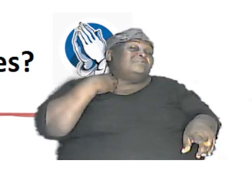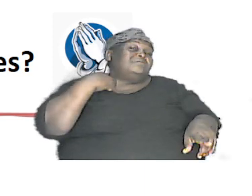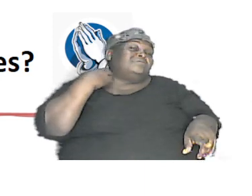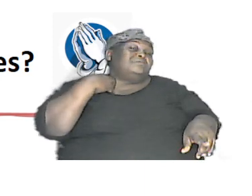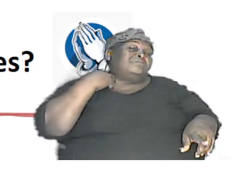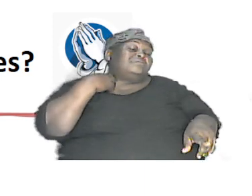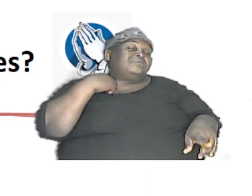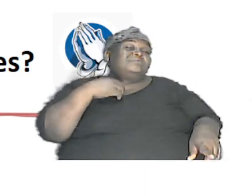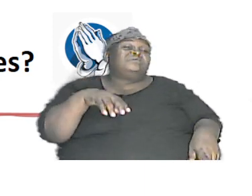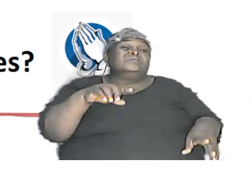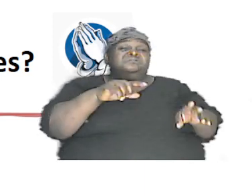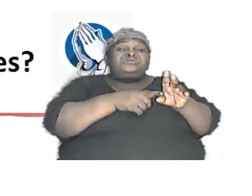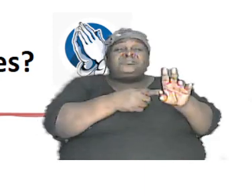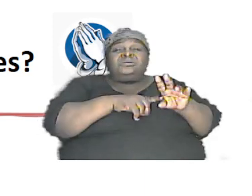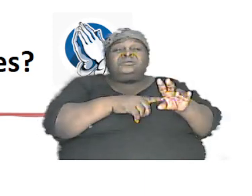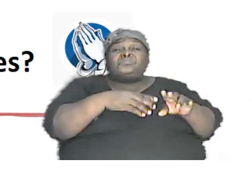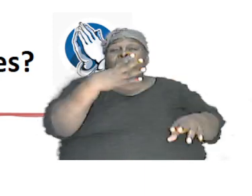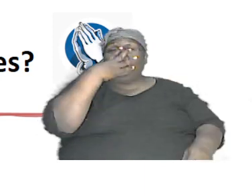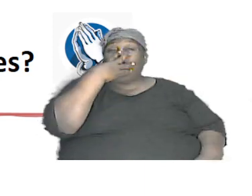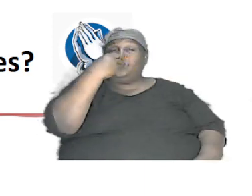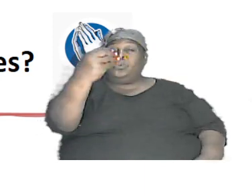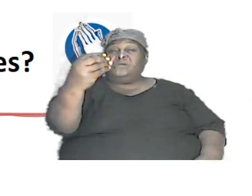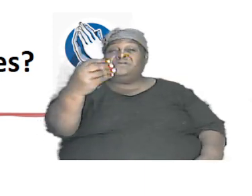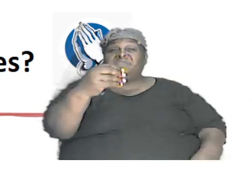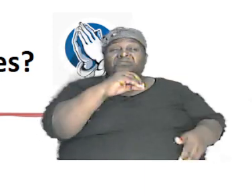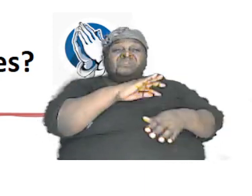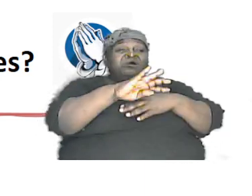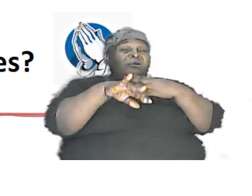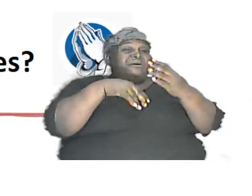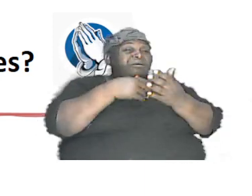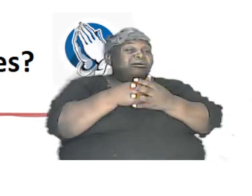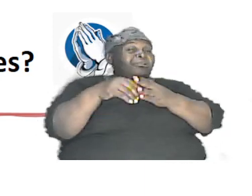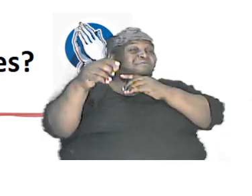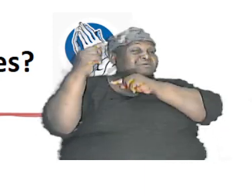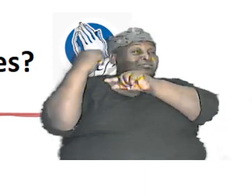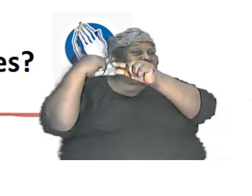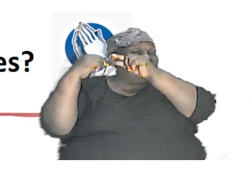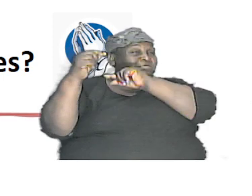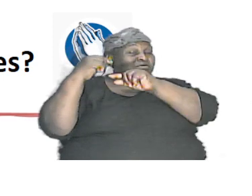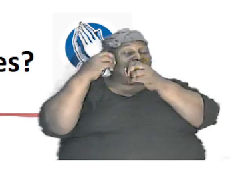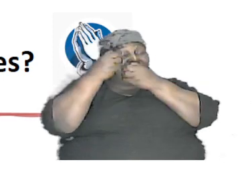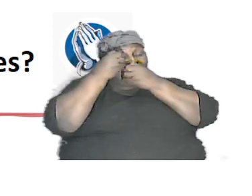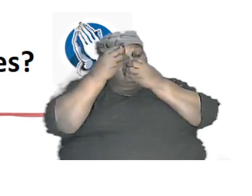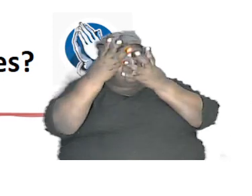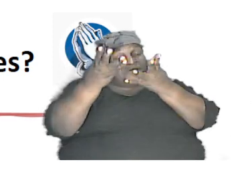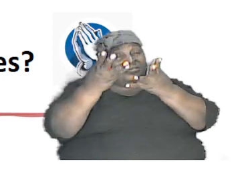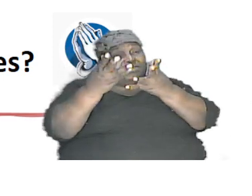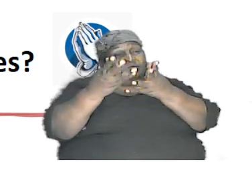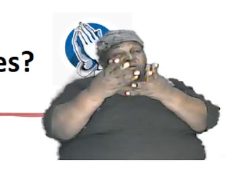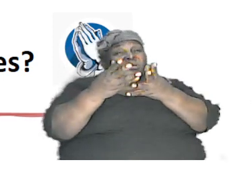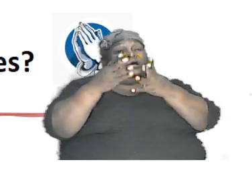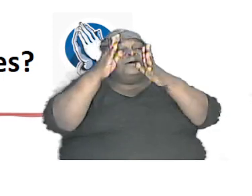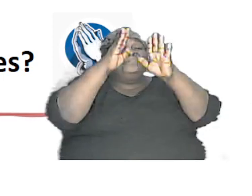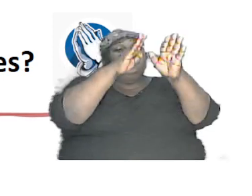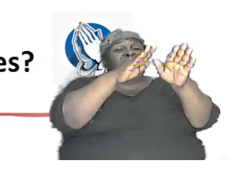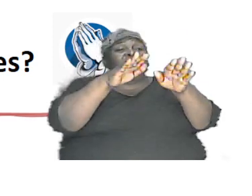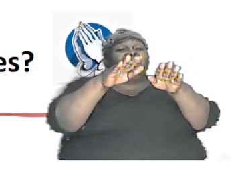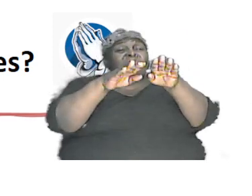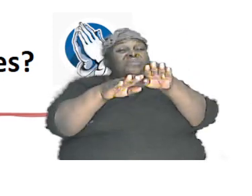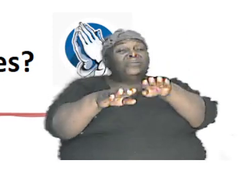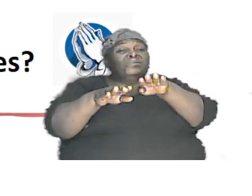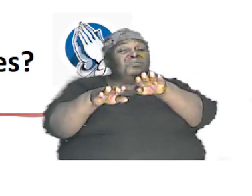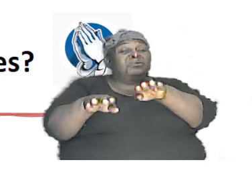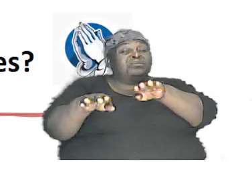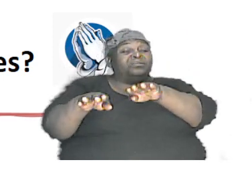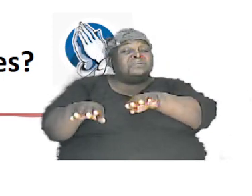down starting with the wolf which has all of the genetic information there but then as you come down and as you go